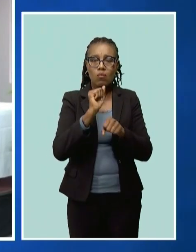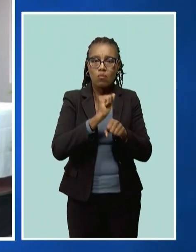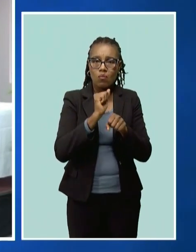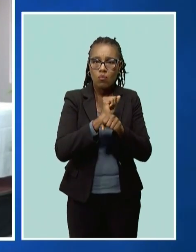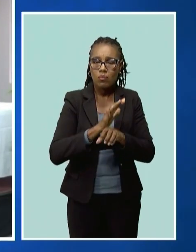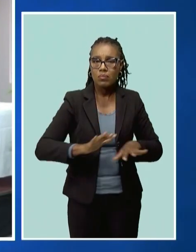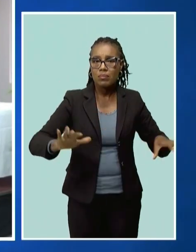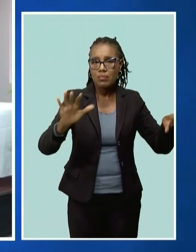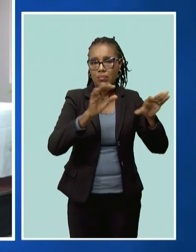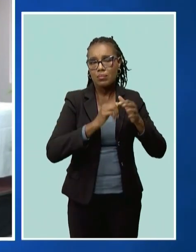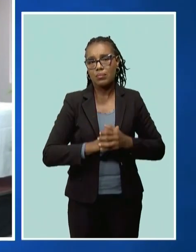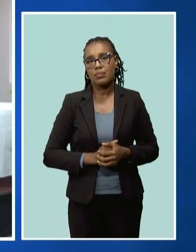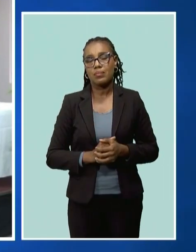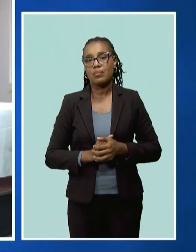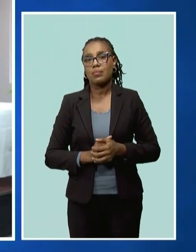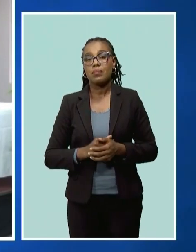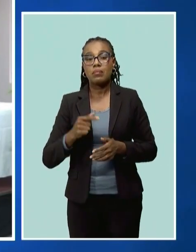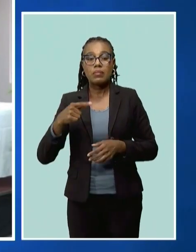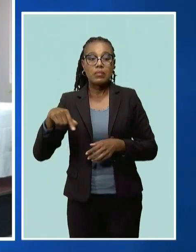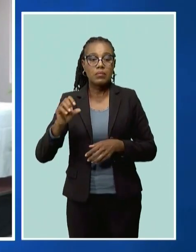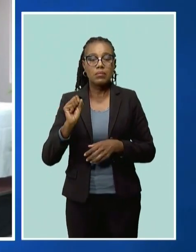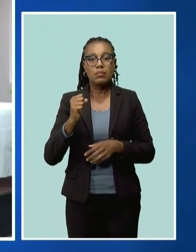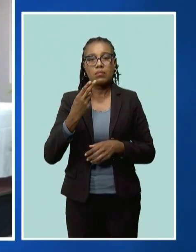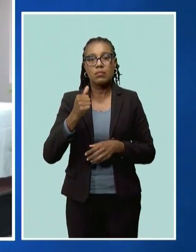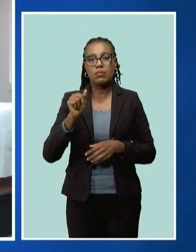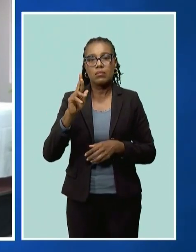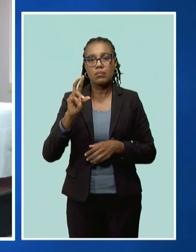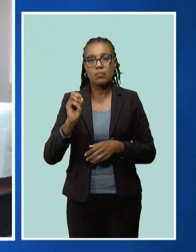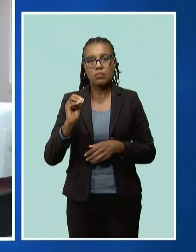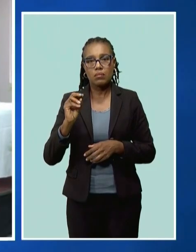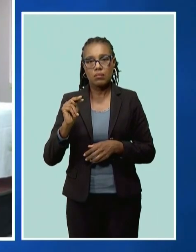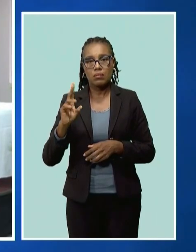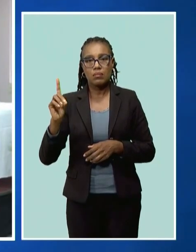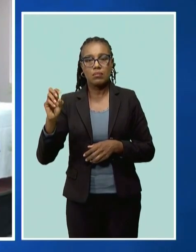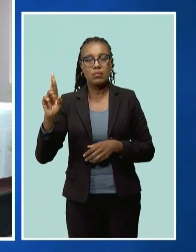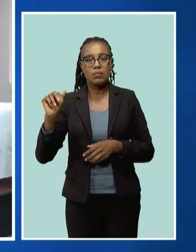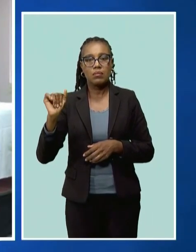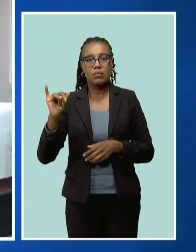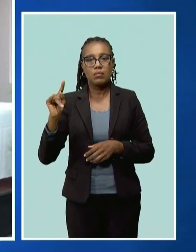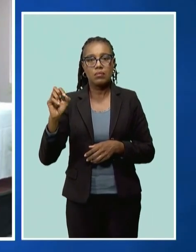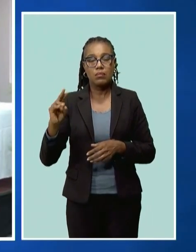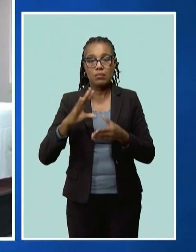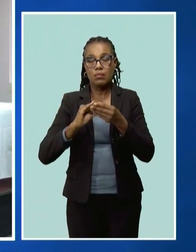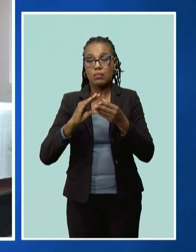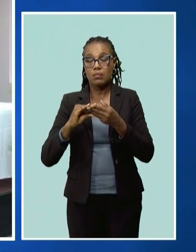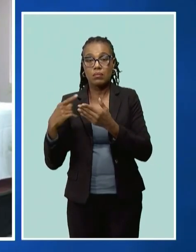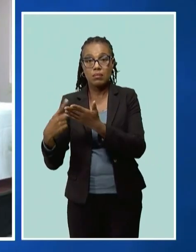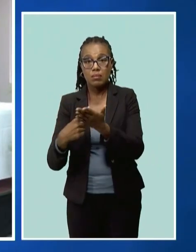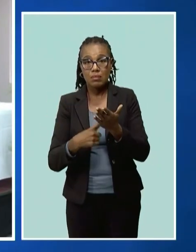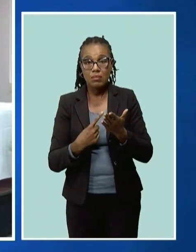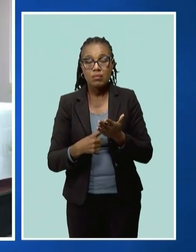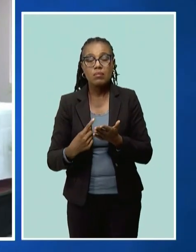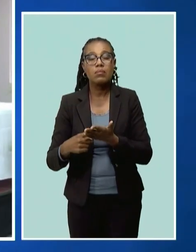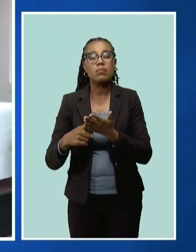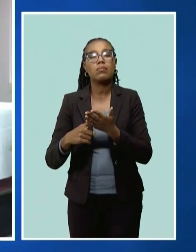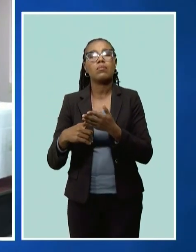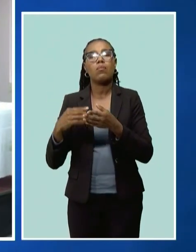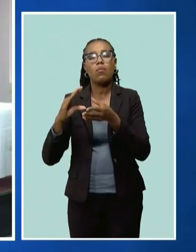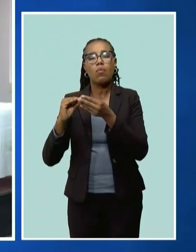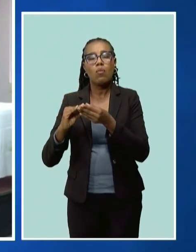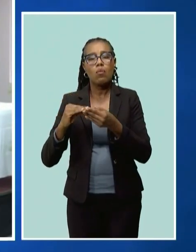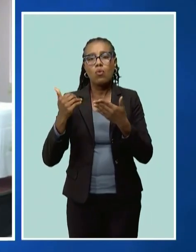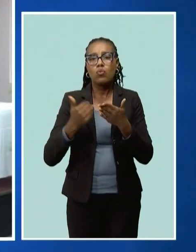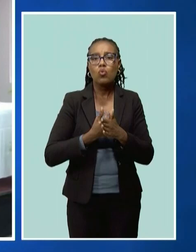Labour, Social Security and Third Sector, Sharon Drayton, says CEDUSAB facilitates social dialogue, especially in responding to new